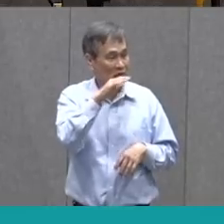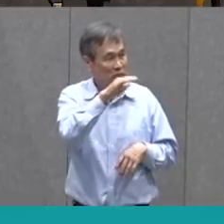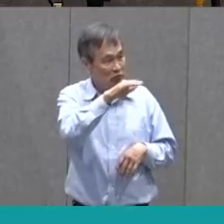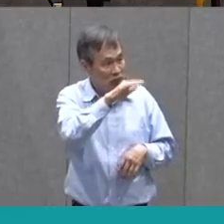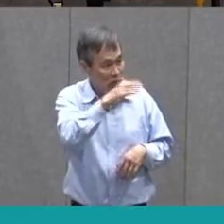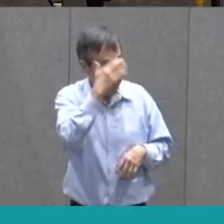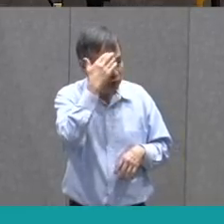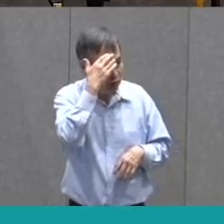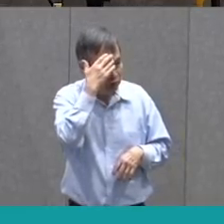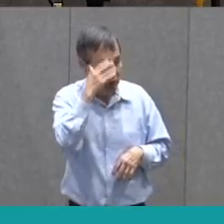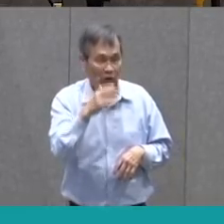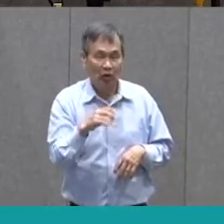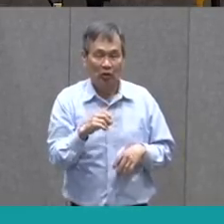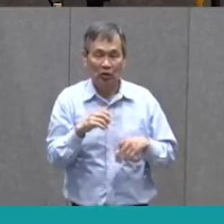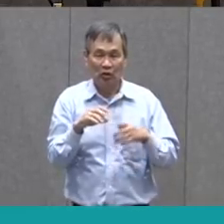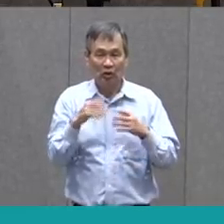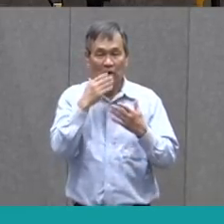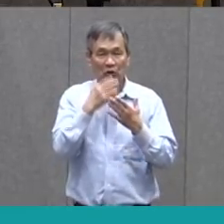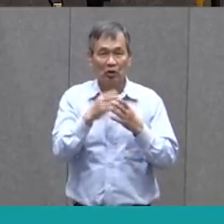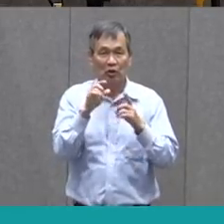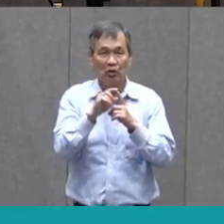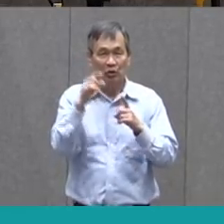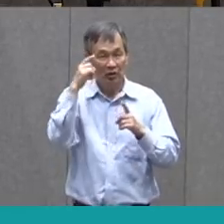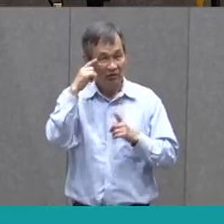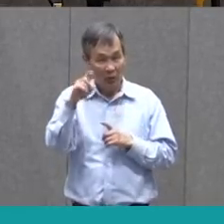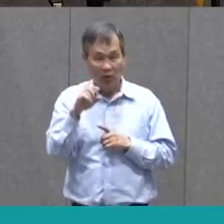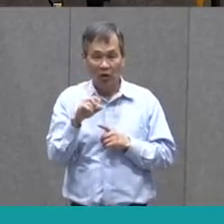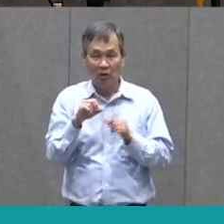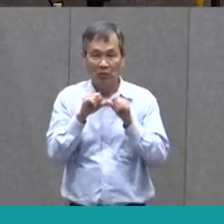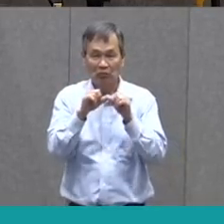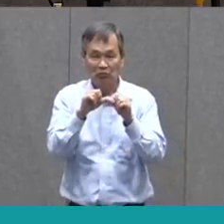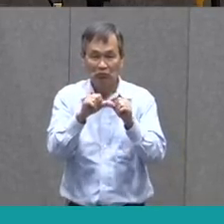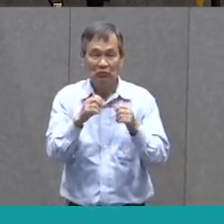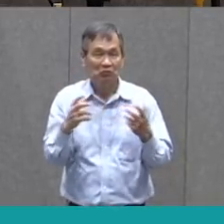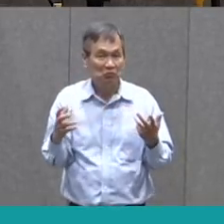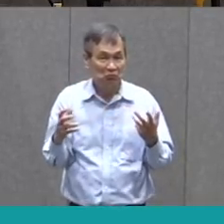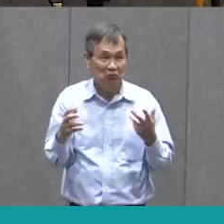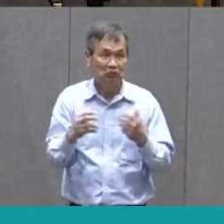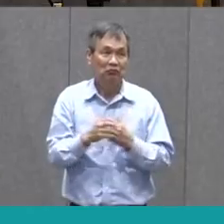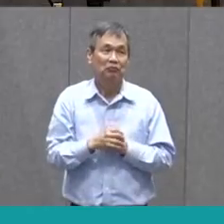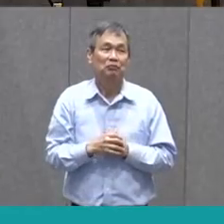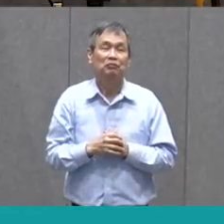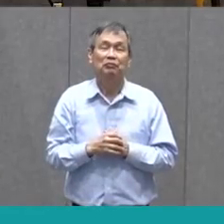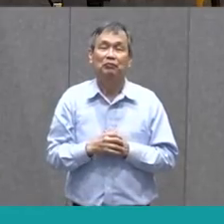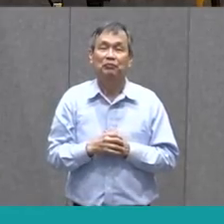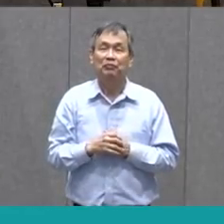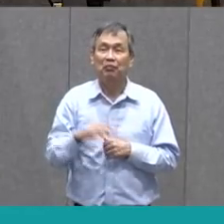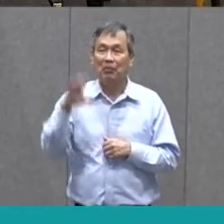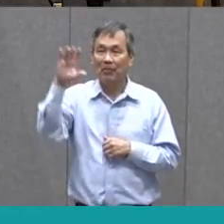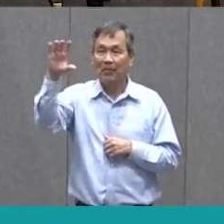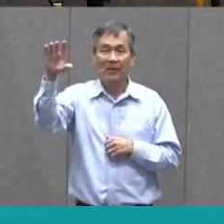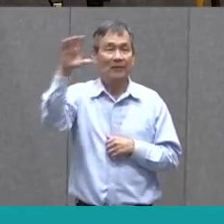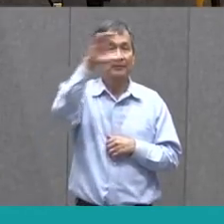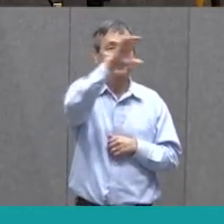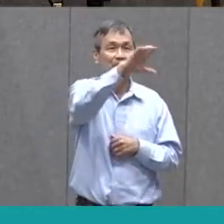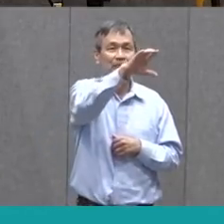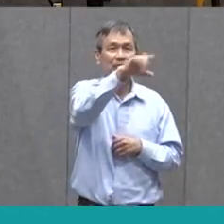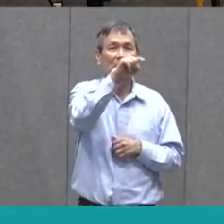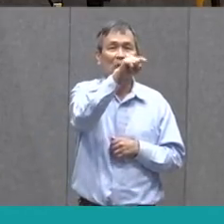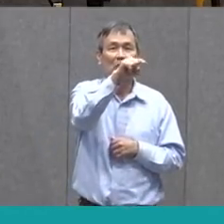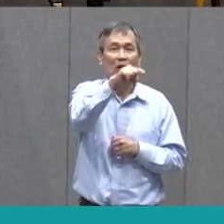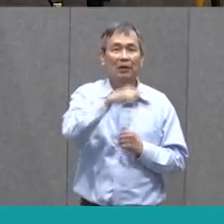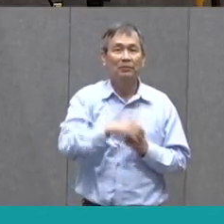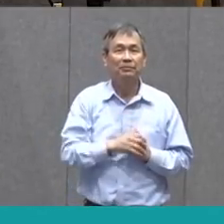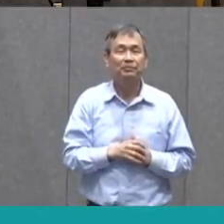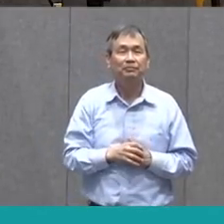do you know a synonym for persistence? Okay, we're almost done. Do you remember what goes in this top box of